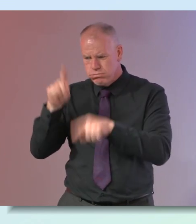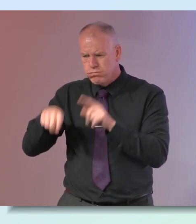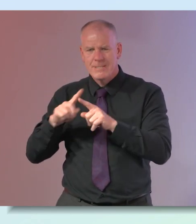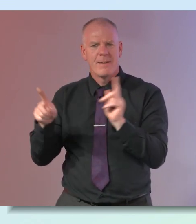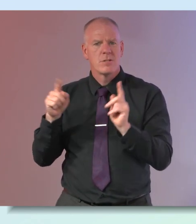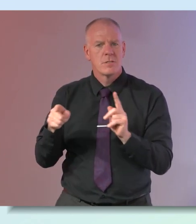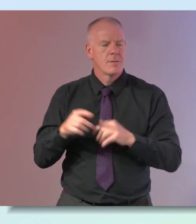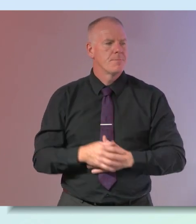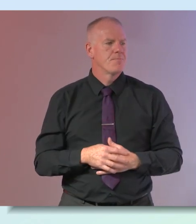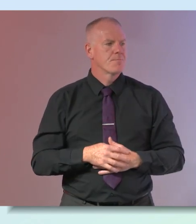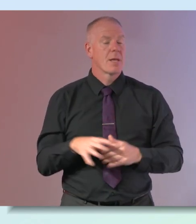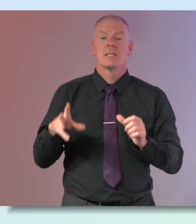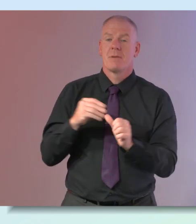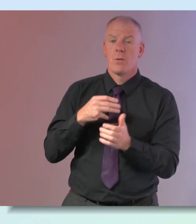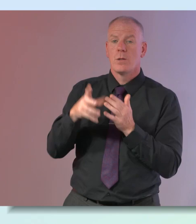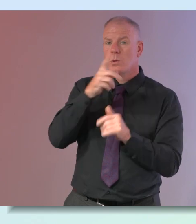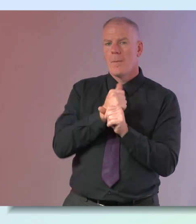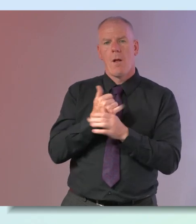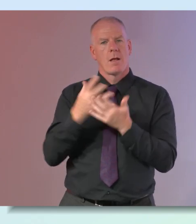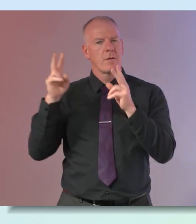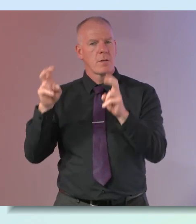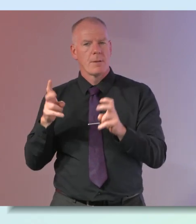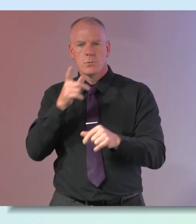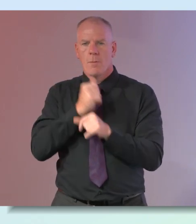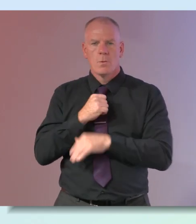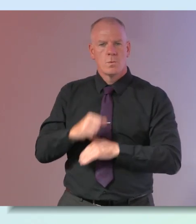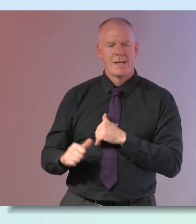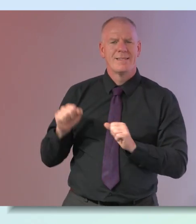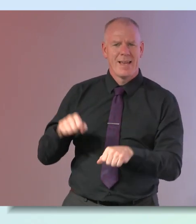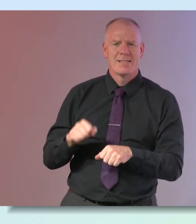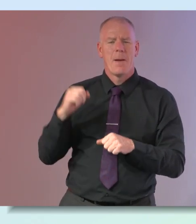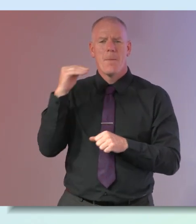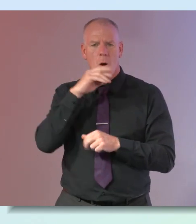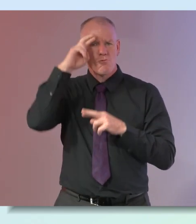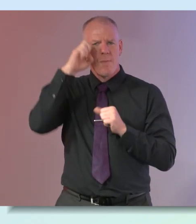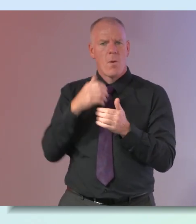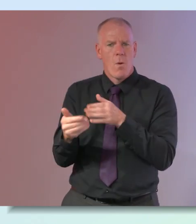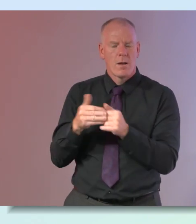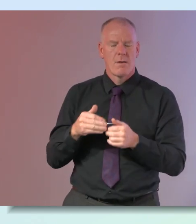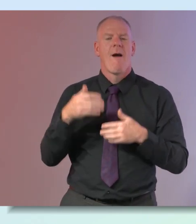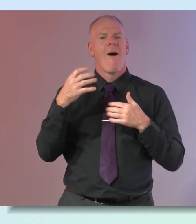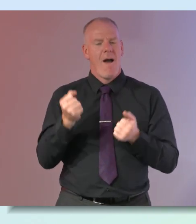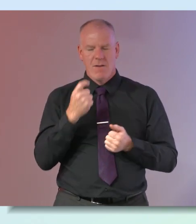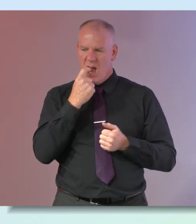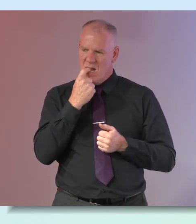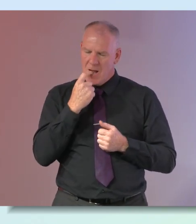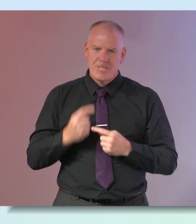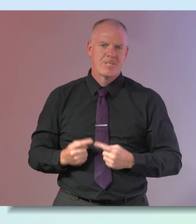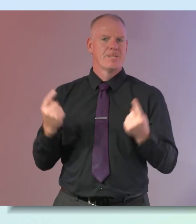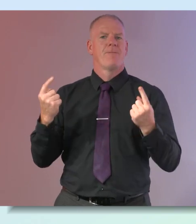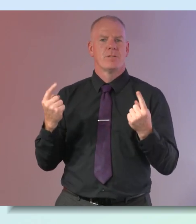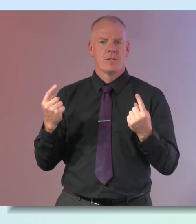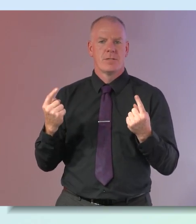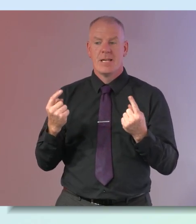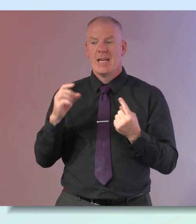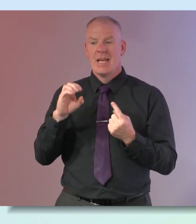in in relation to a lot of the topics we're talking about today it's very very important to say that there's a substantial difference between